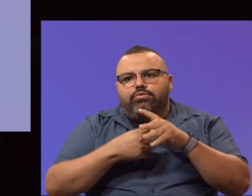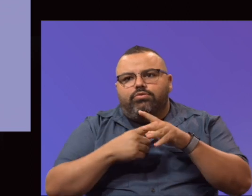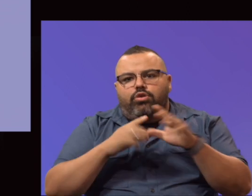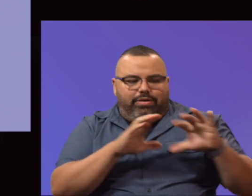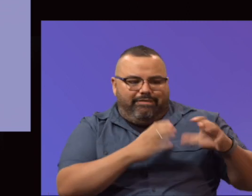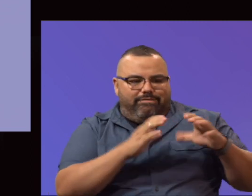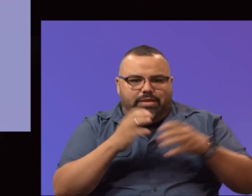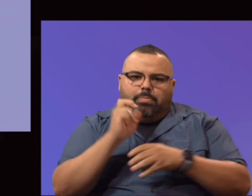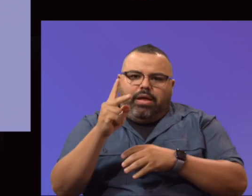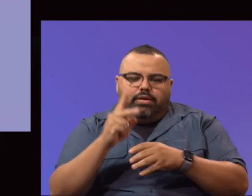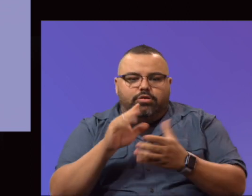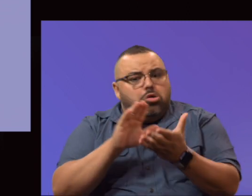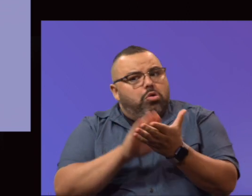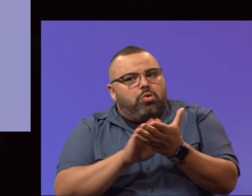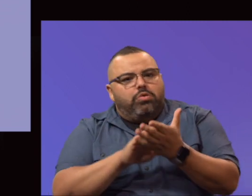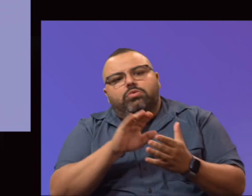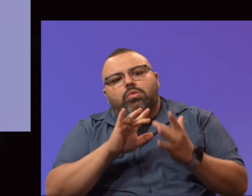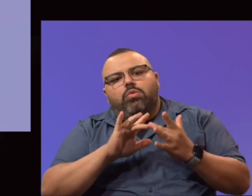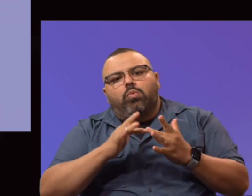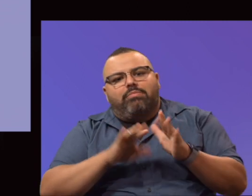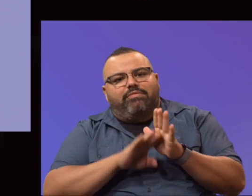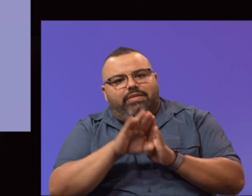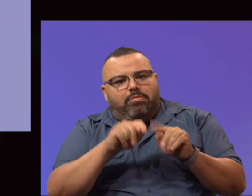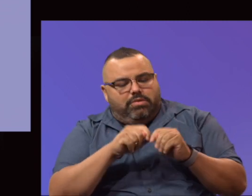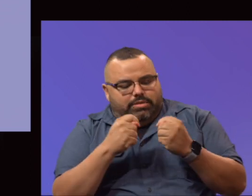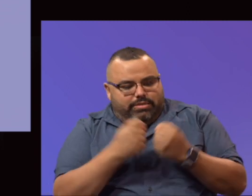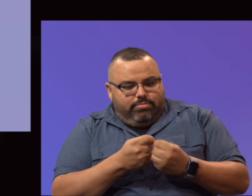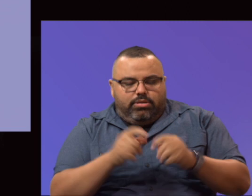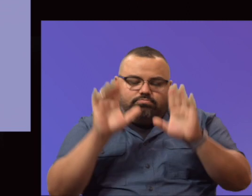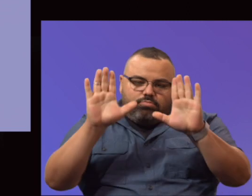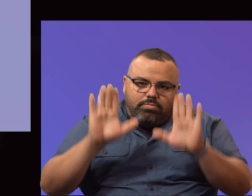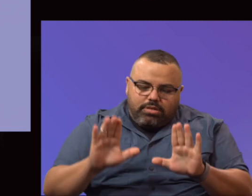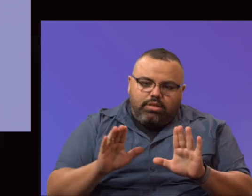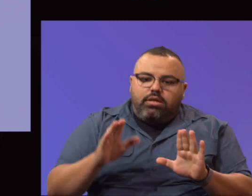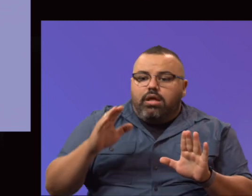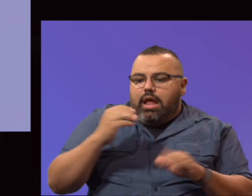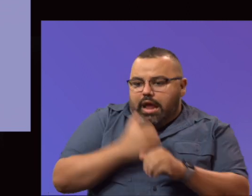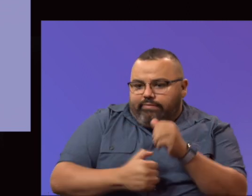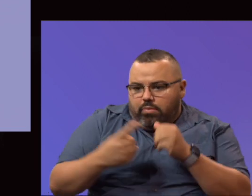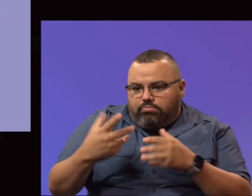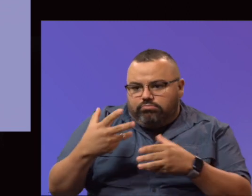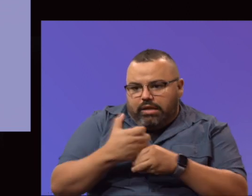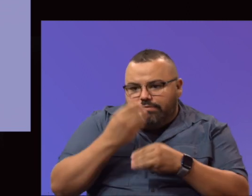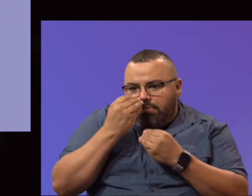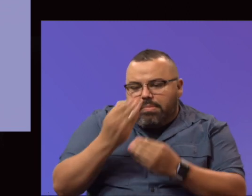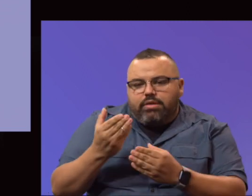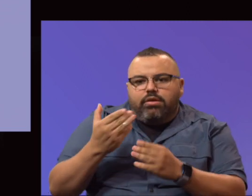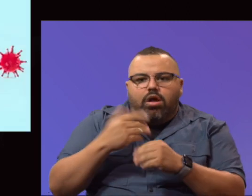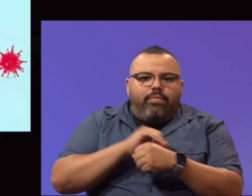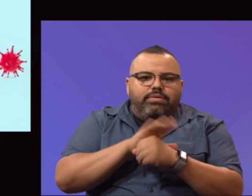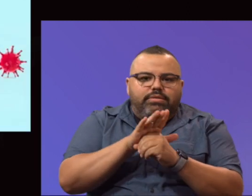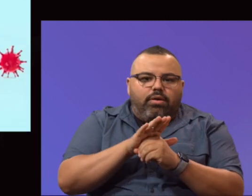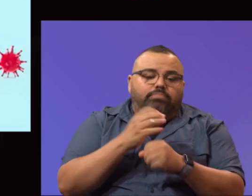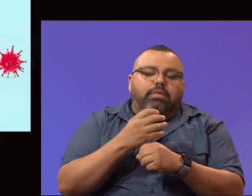return to campus. Kudos to the web development team. This has been an outstanding piece where everyone can receive information on the Safe